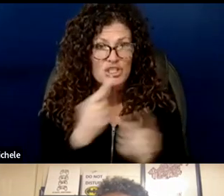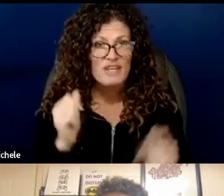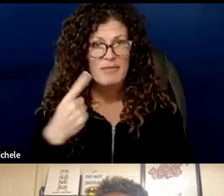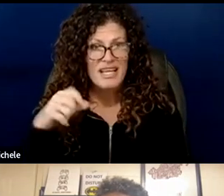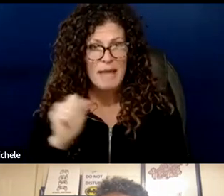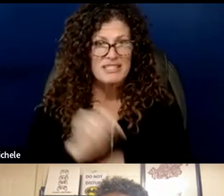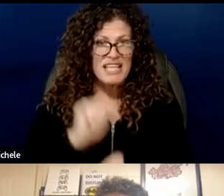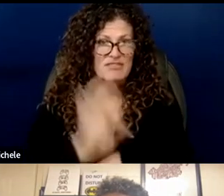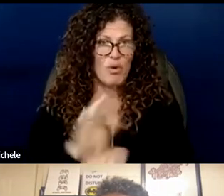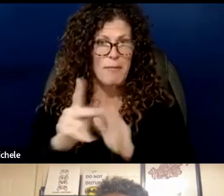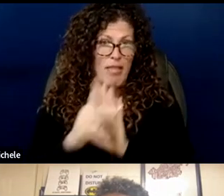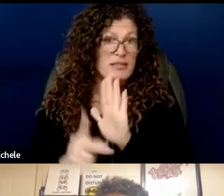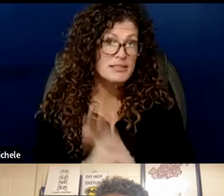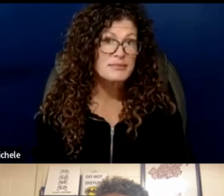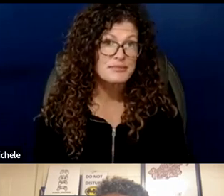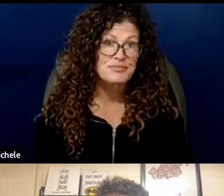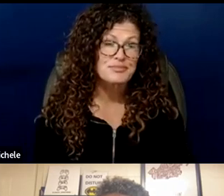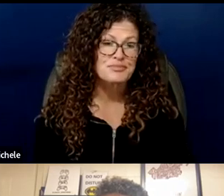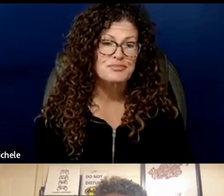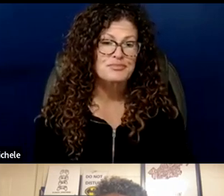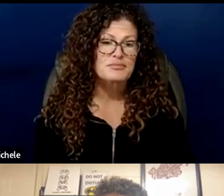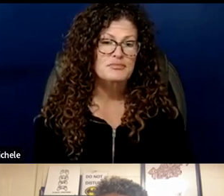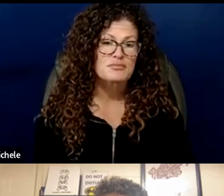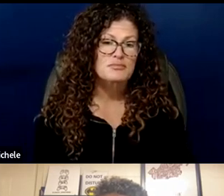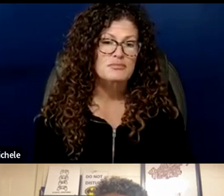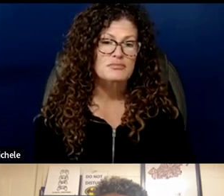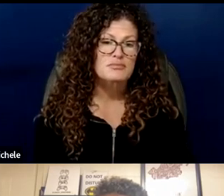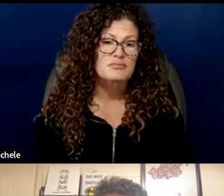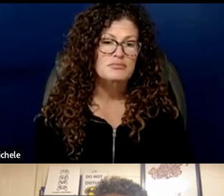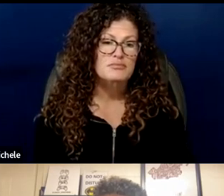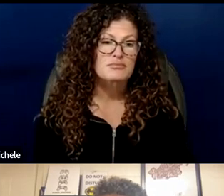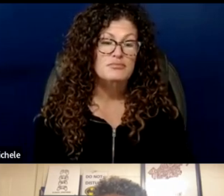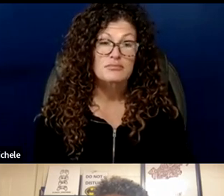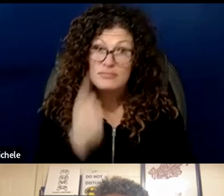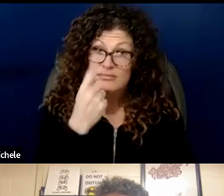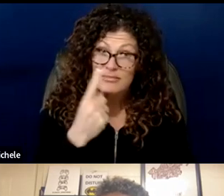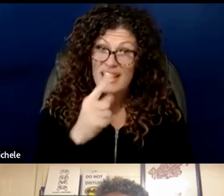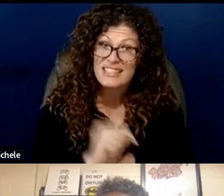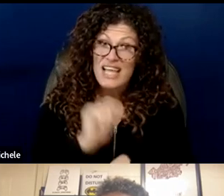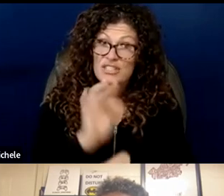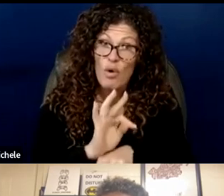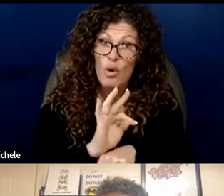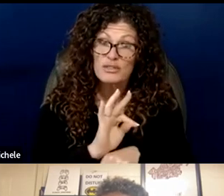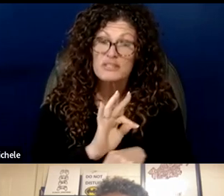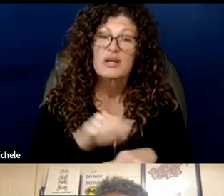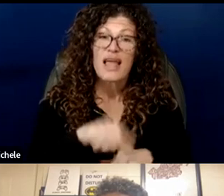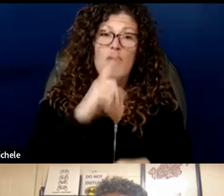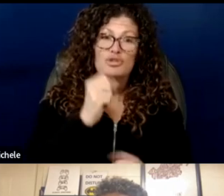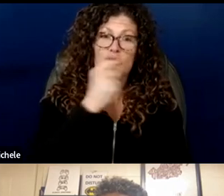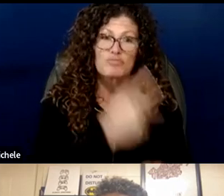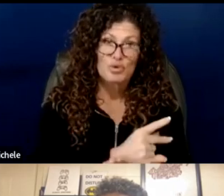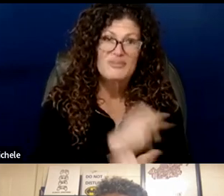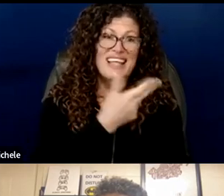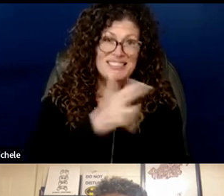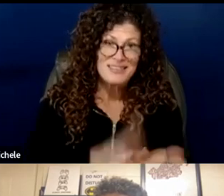task force policy voted and approved by the boston school committee and to assign appropriate